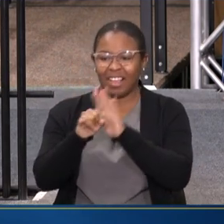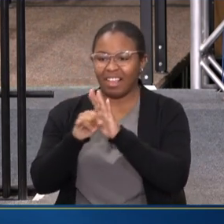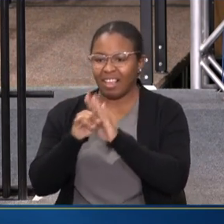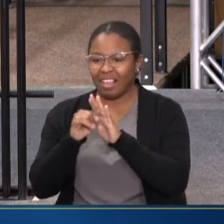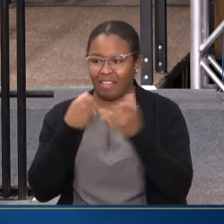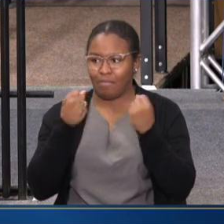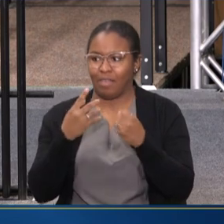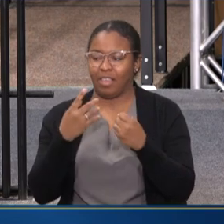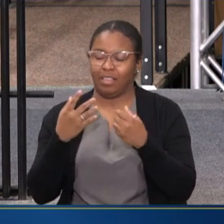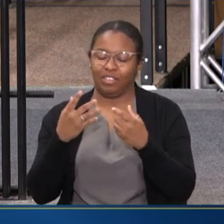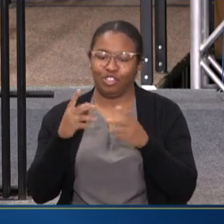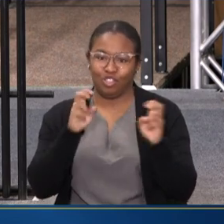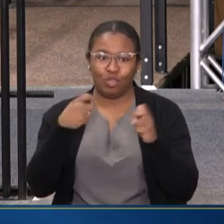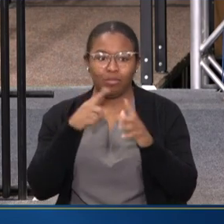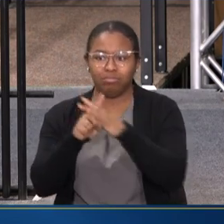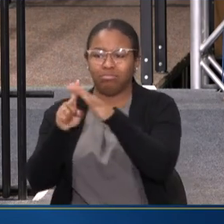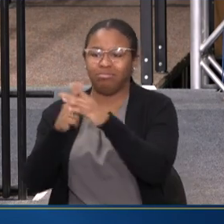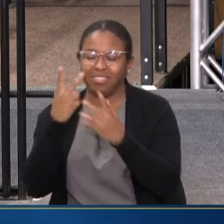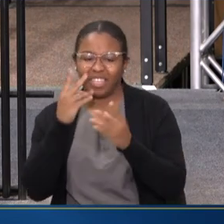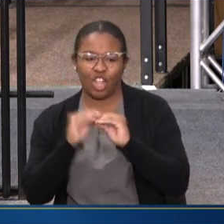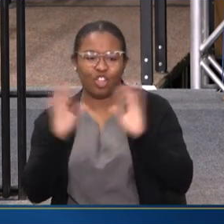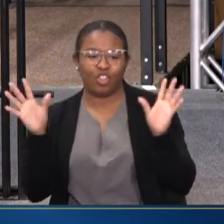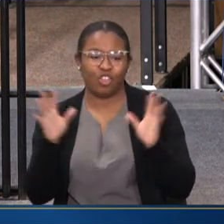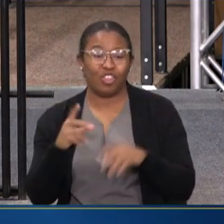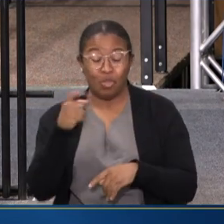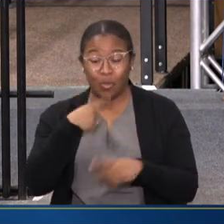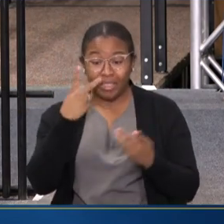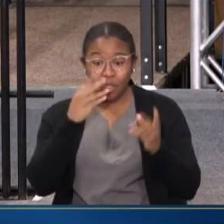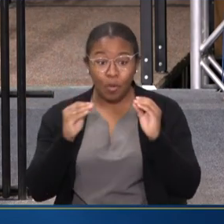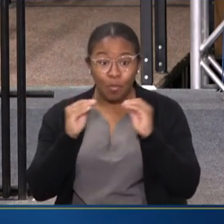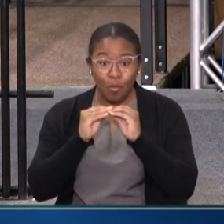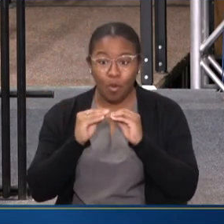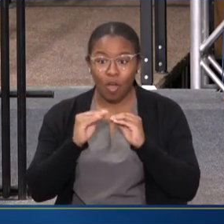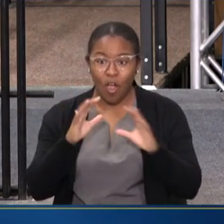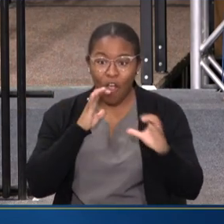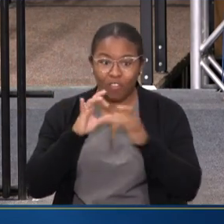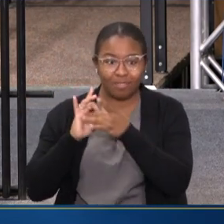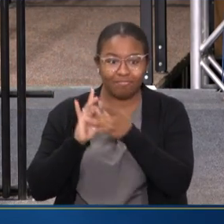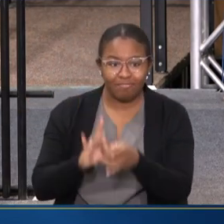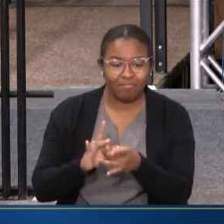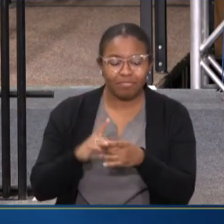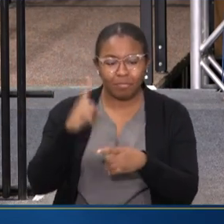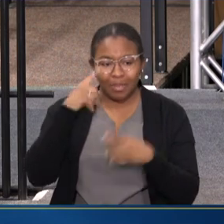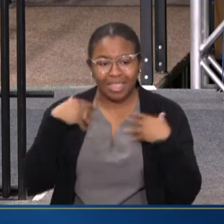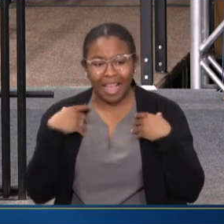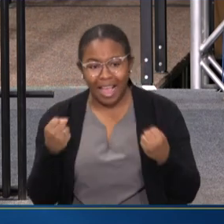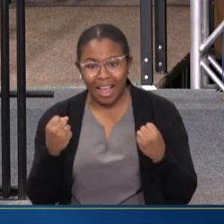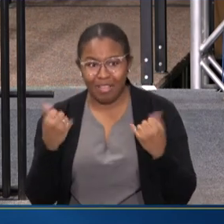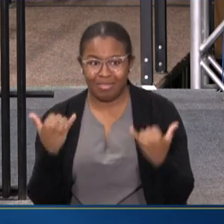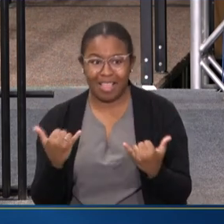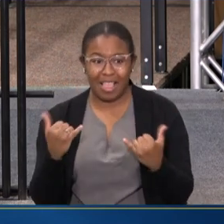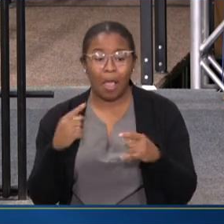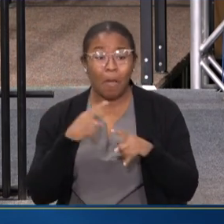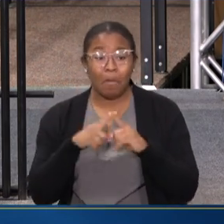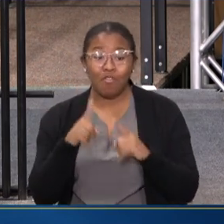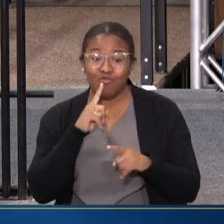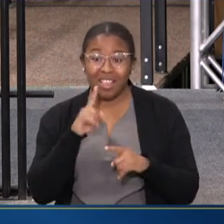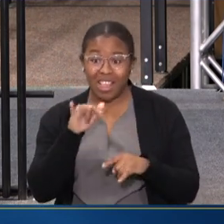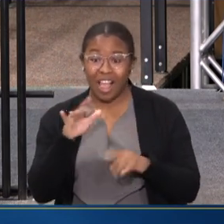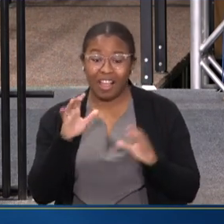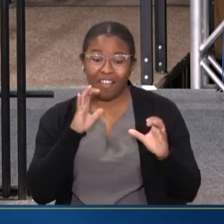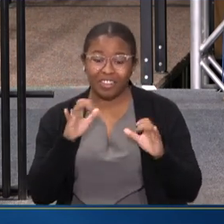THINK NOT ONLY ARE WE SEEING CONVERSATIONS ABOUT MENTAL HEALTH IN MORE PLACES THAN EVER BEFORE, BUT WE ARE SEEING BROADLY THE SAME CONVERSATION.